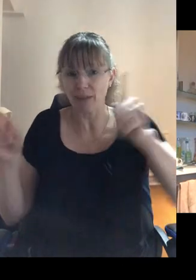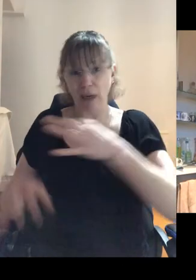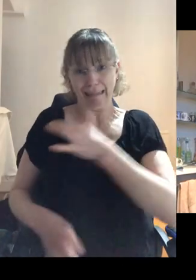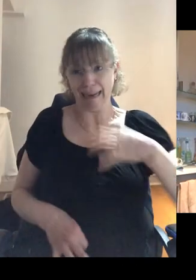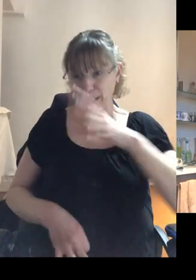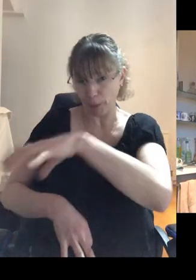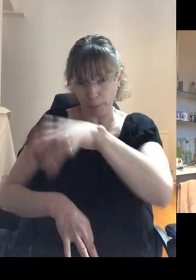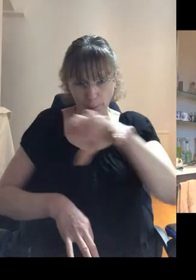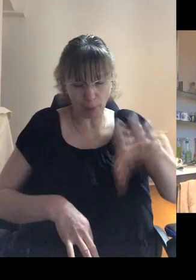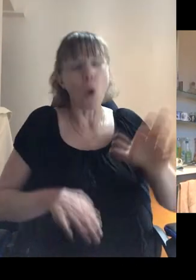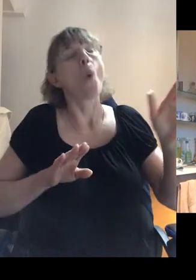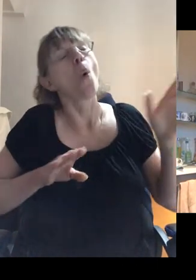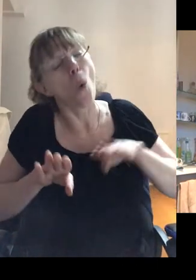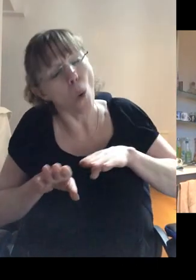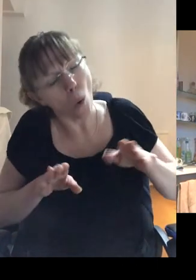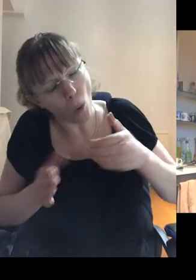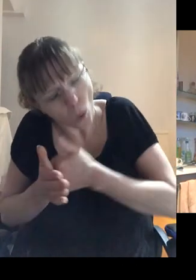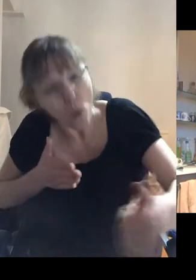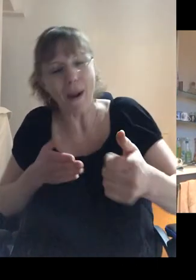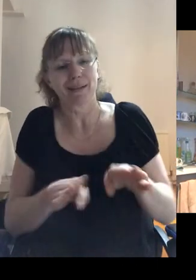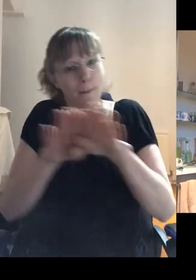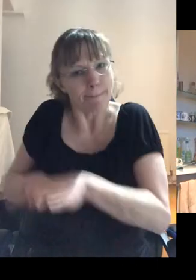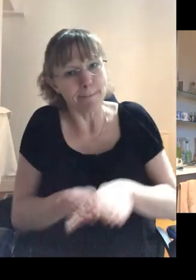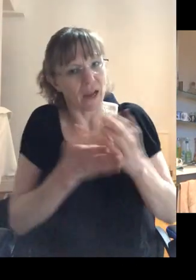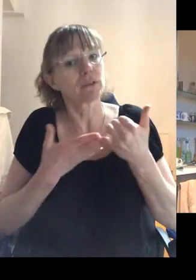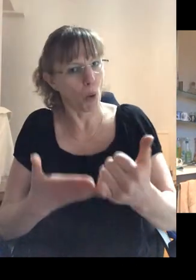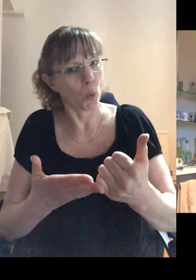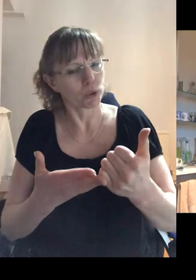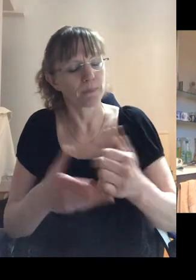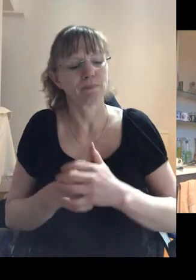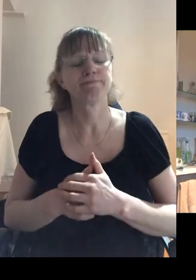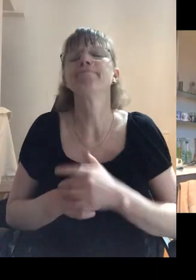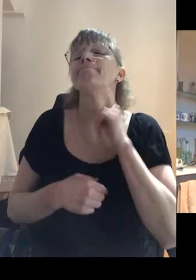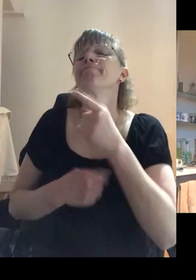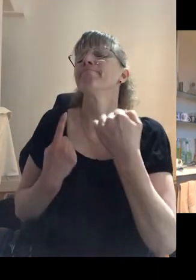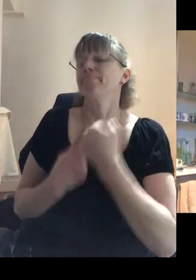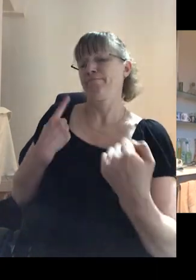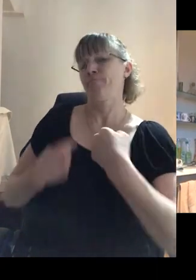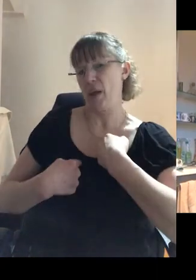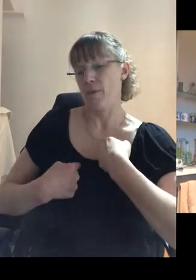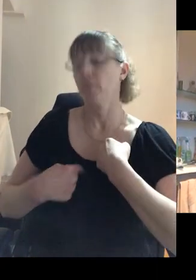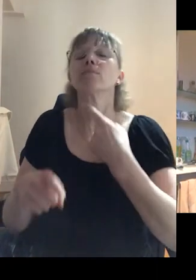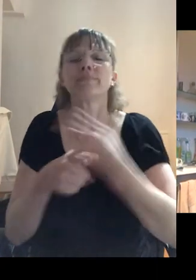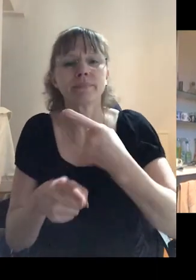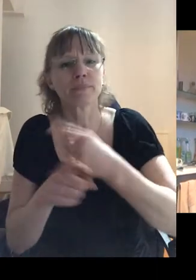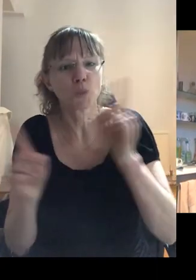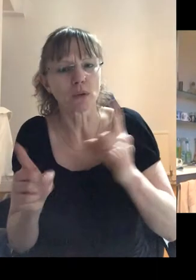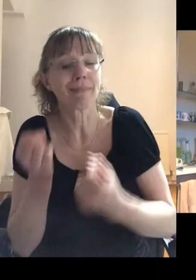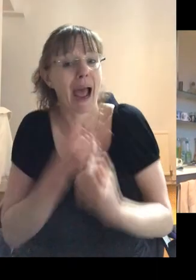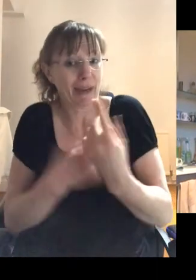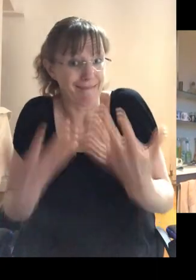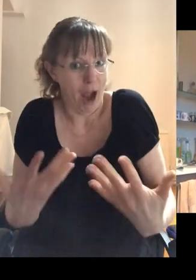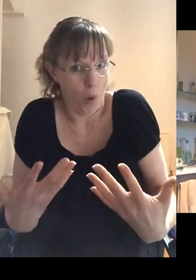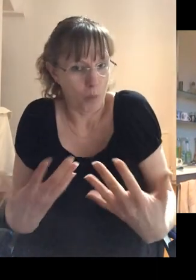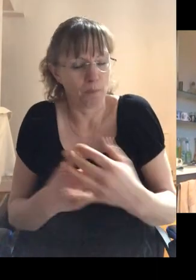um, but always in peer support. One of the things that really struck me, and we're talking now about what's happening